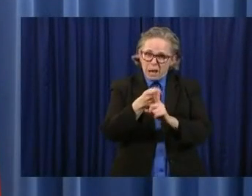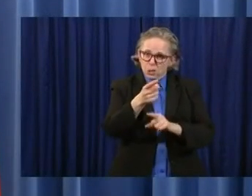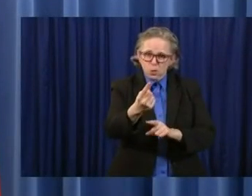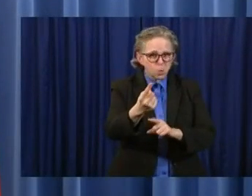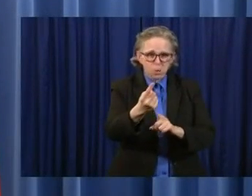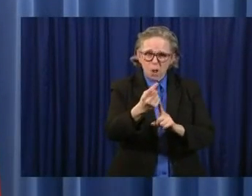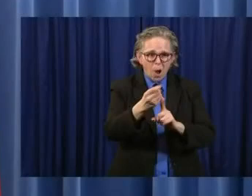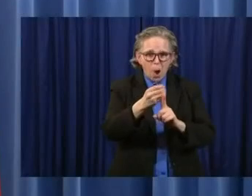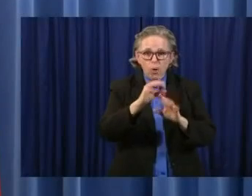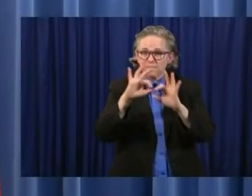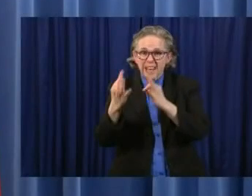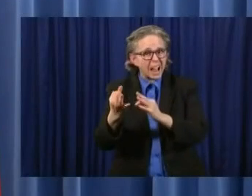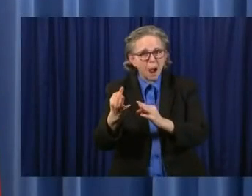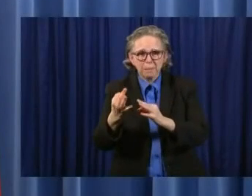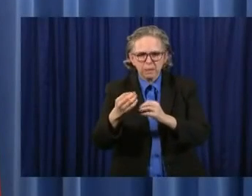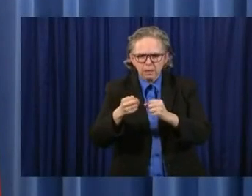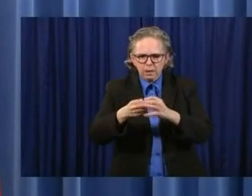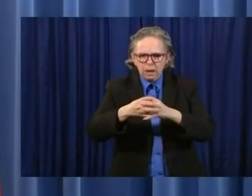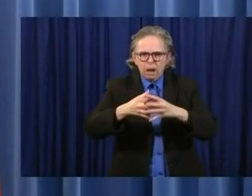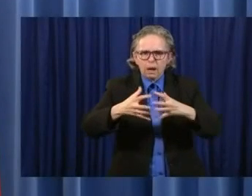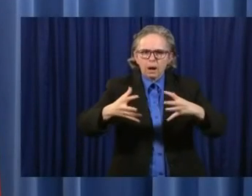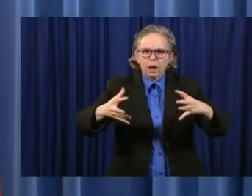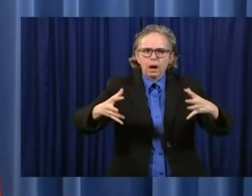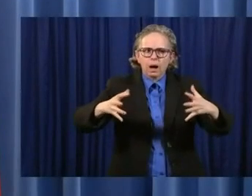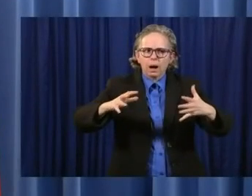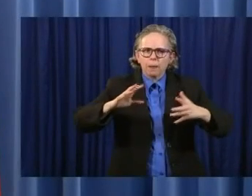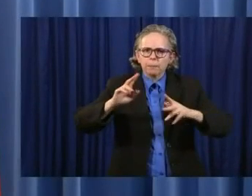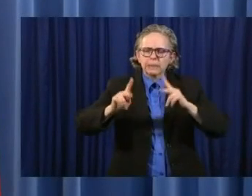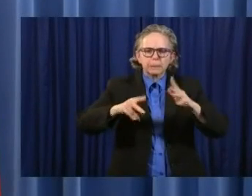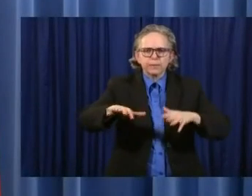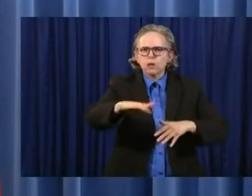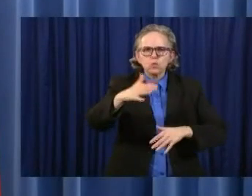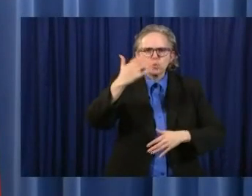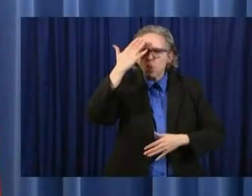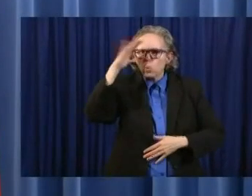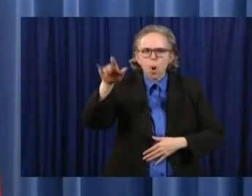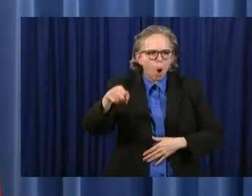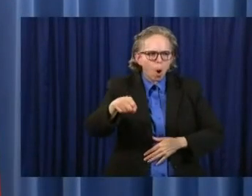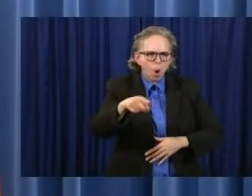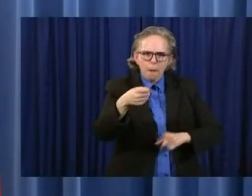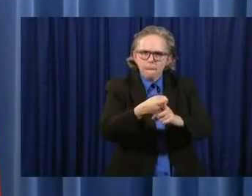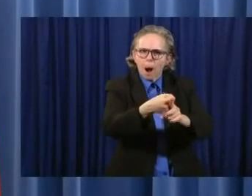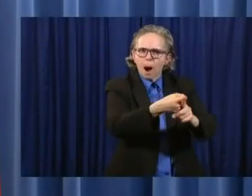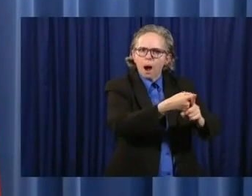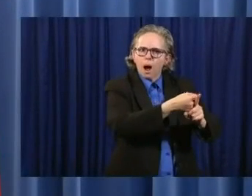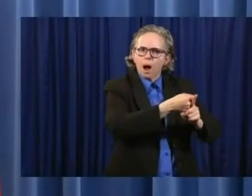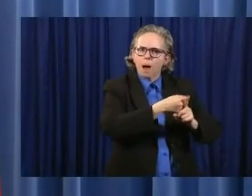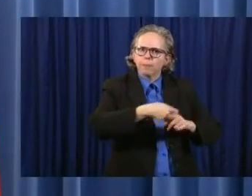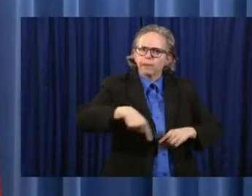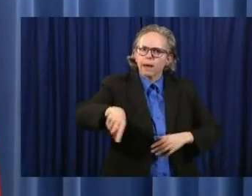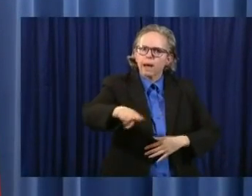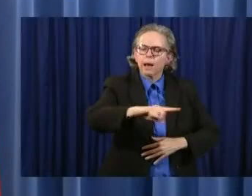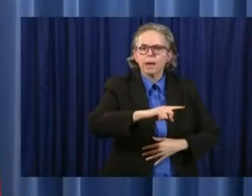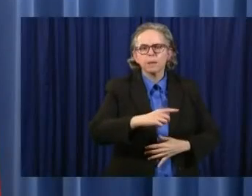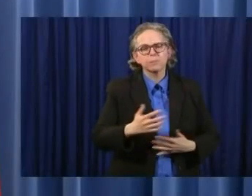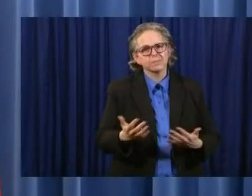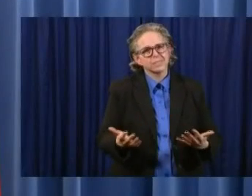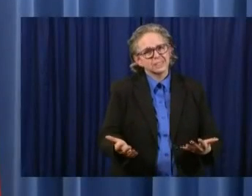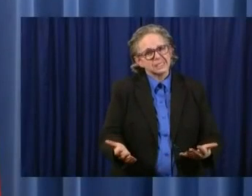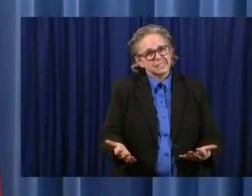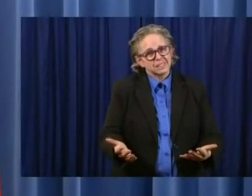protecting people that they know, and many times it's about protecting people they don't know at all. You know, again,